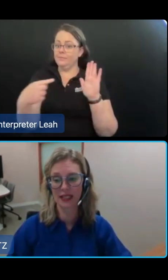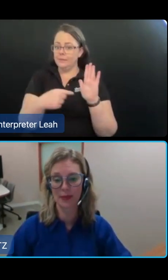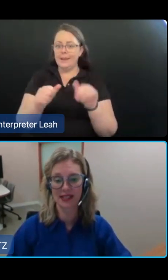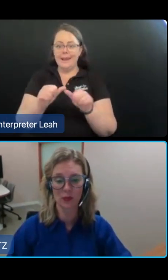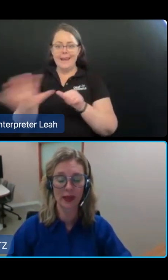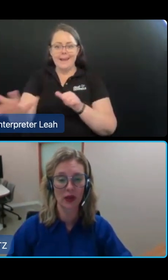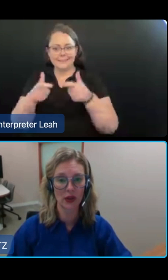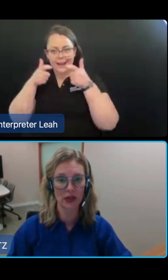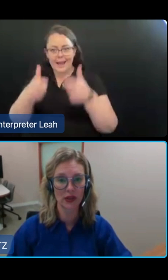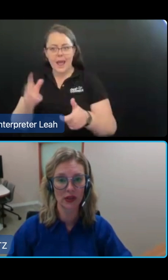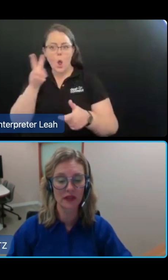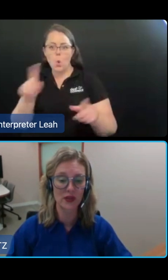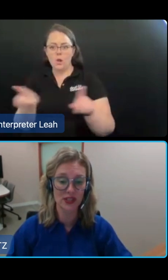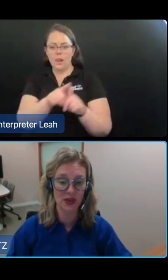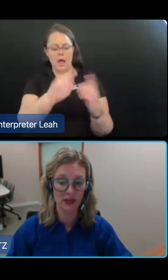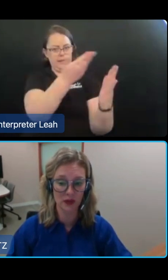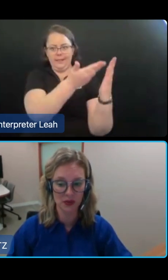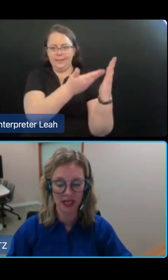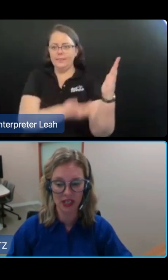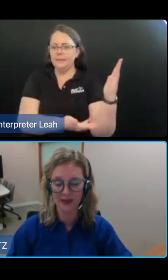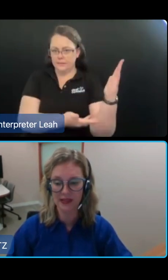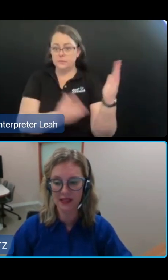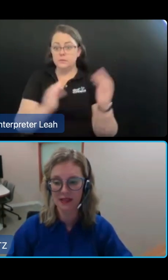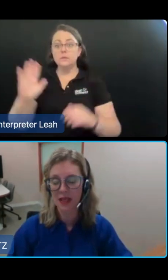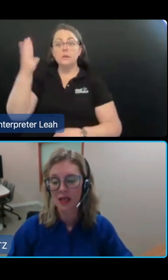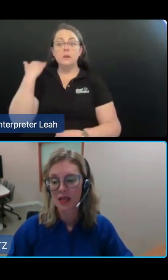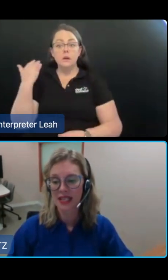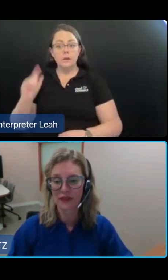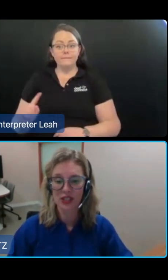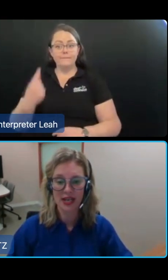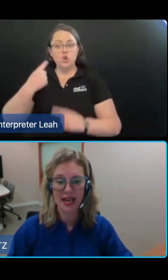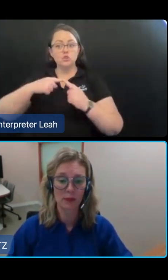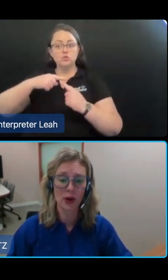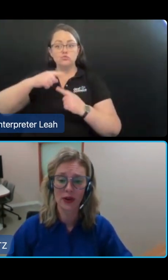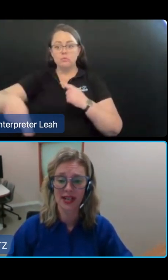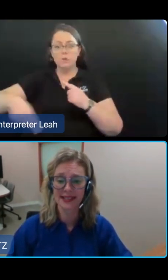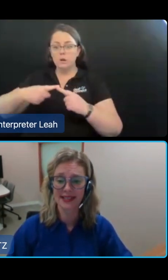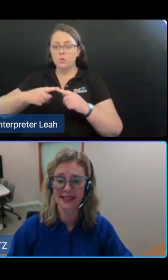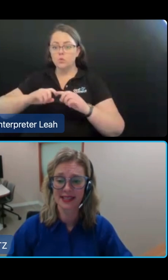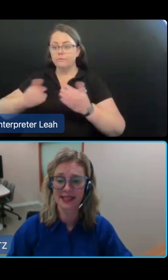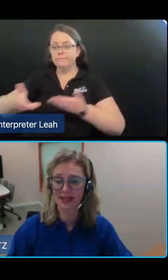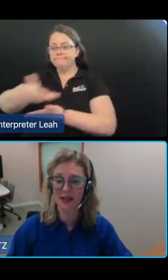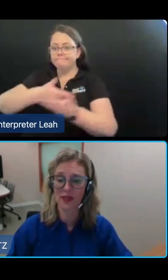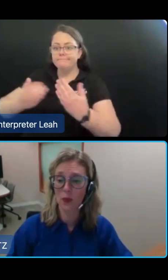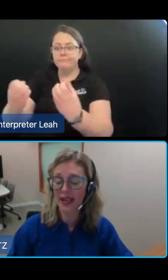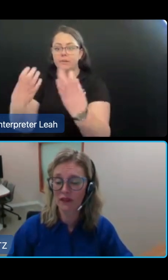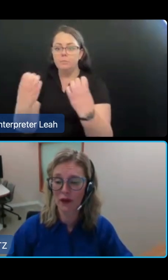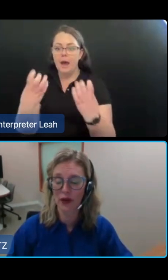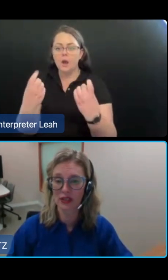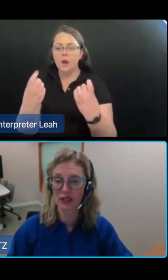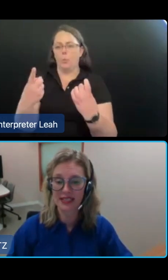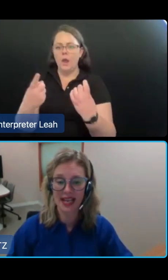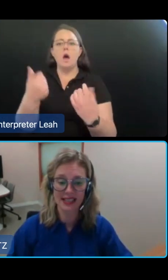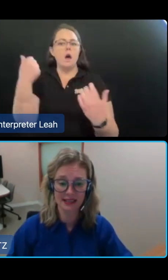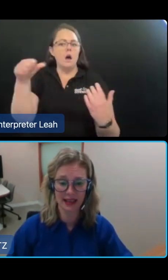significantly based on what we heard in the first round of consultations. The definition now prioritises those matters that we have